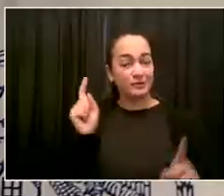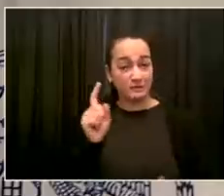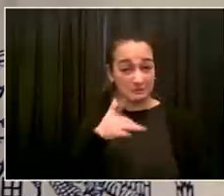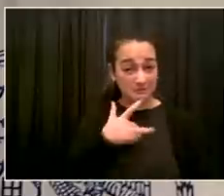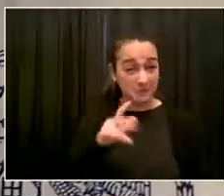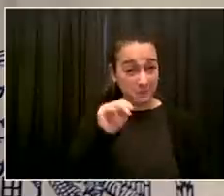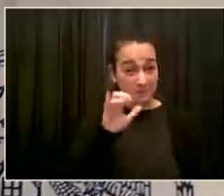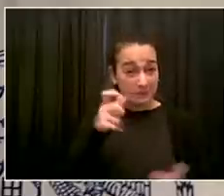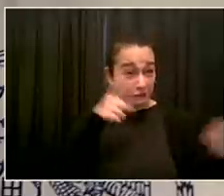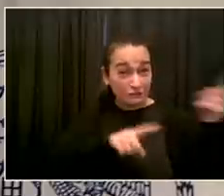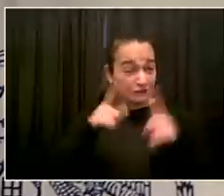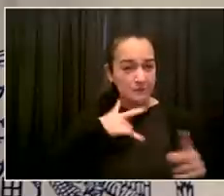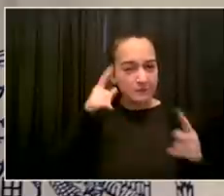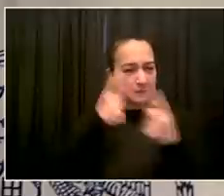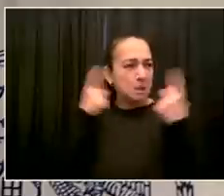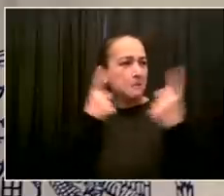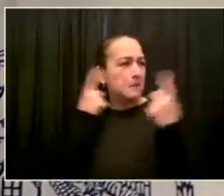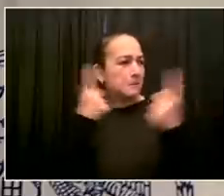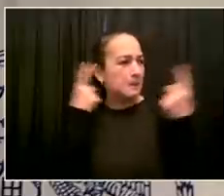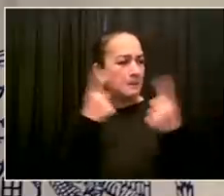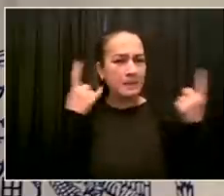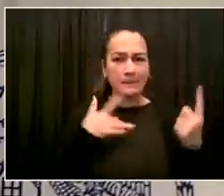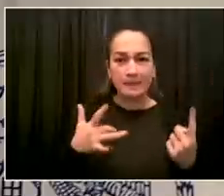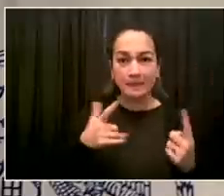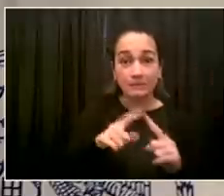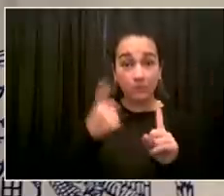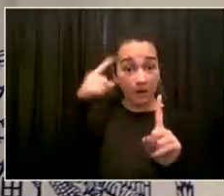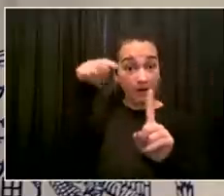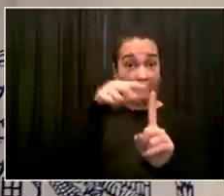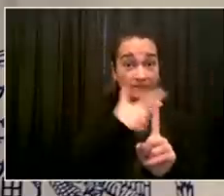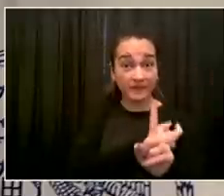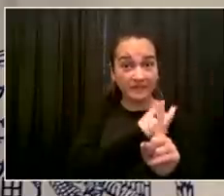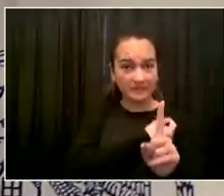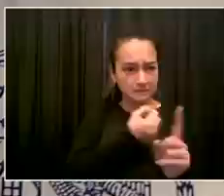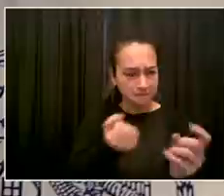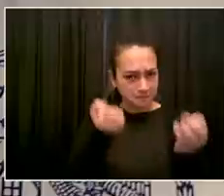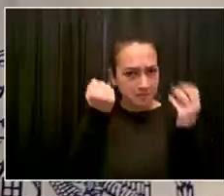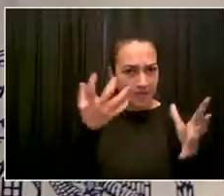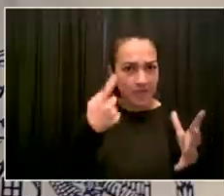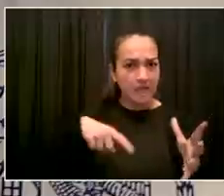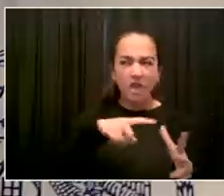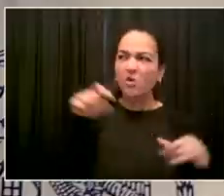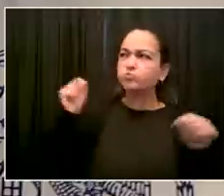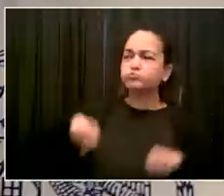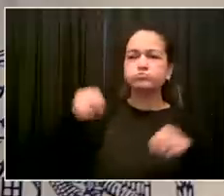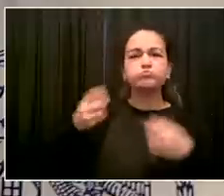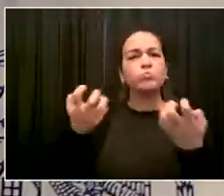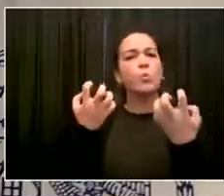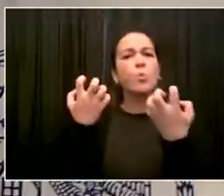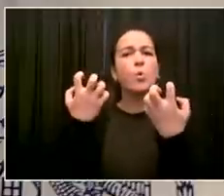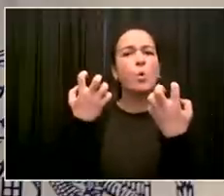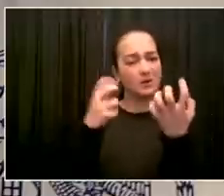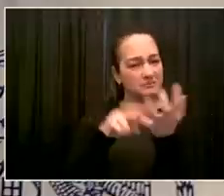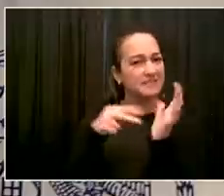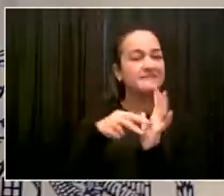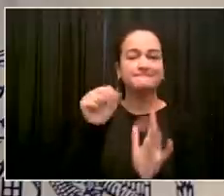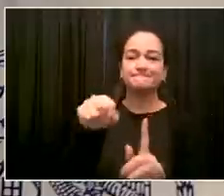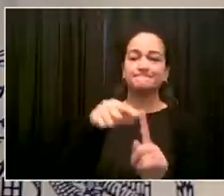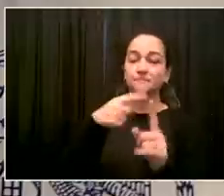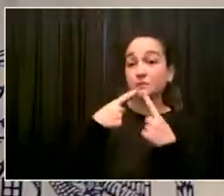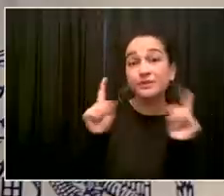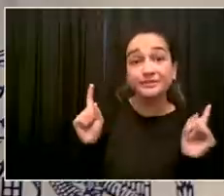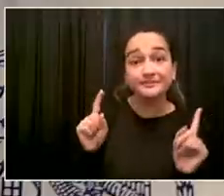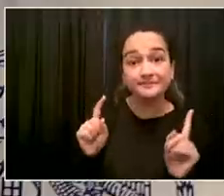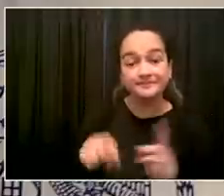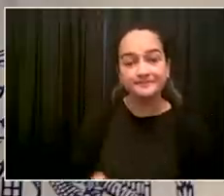any instance of a school where the numbers of folks who will be out are more than we can address. And I